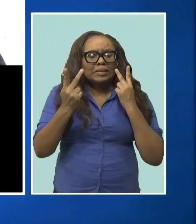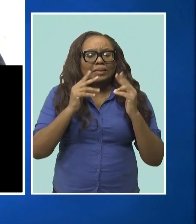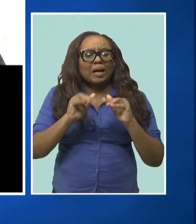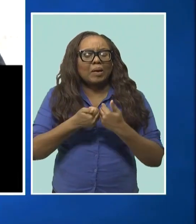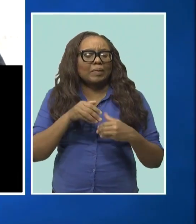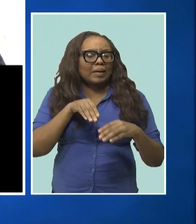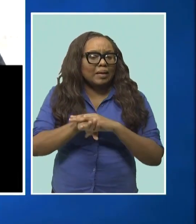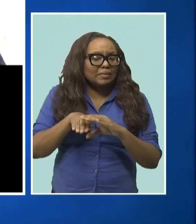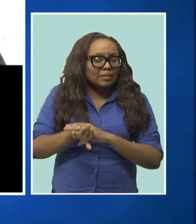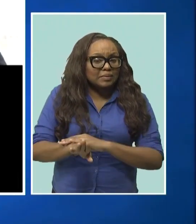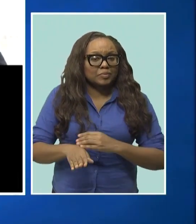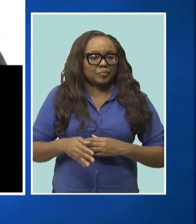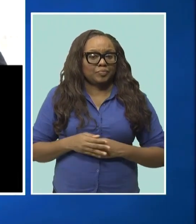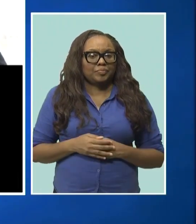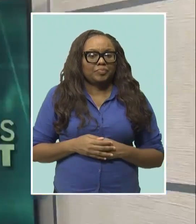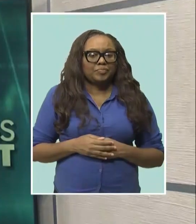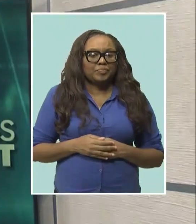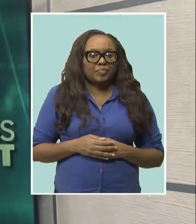CaribDollar.